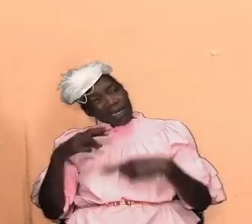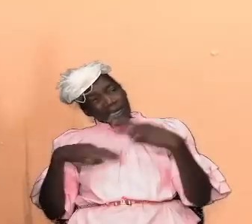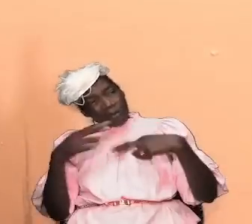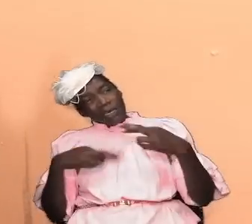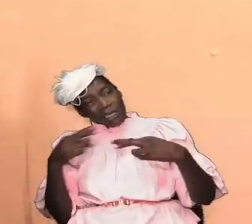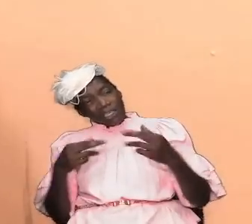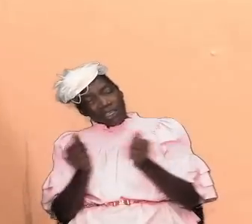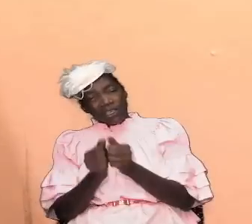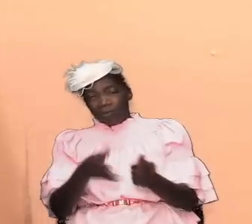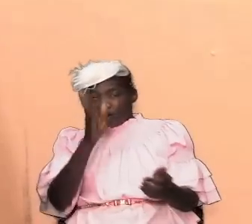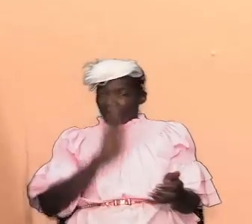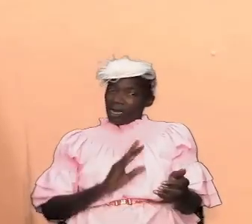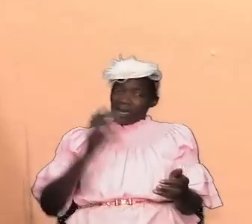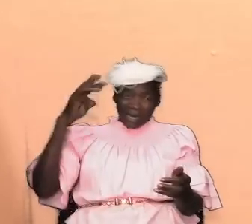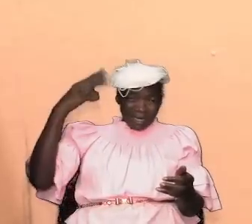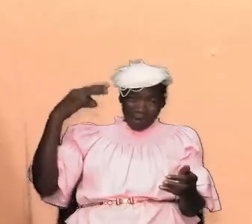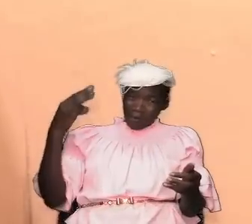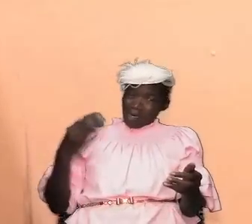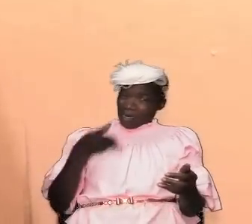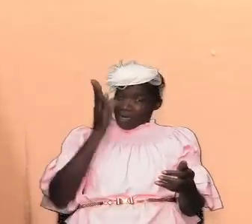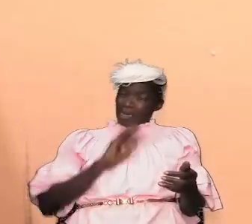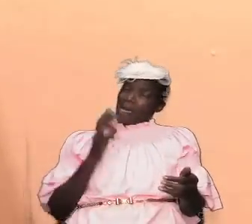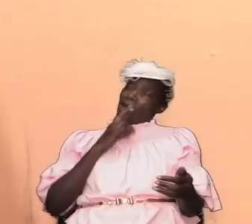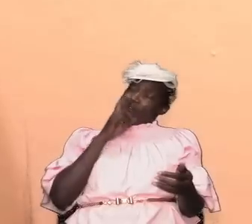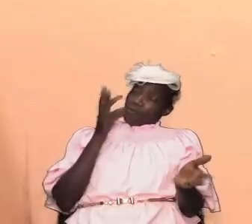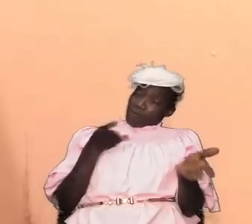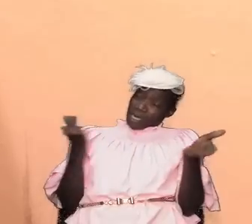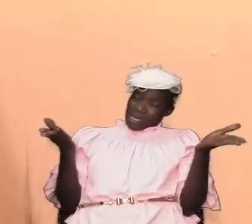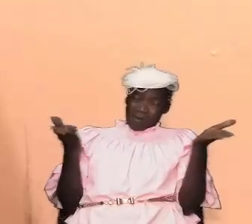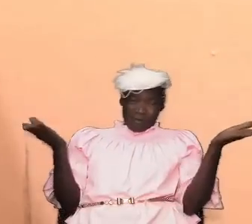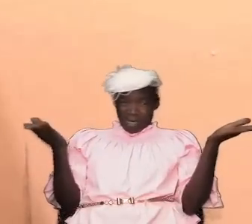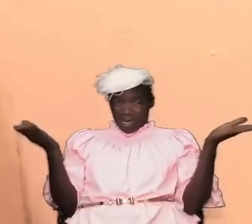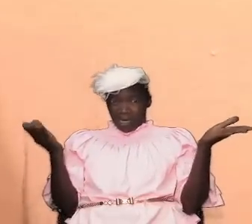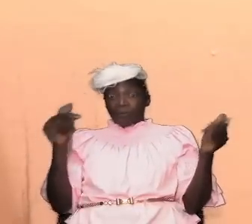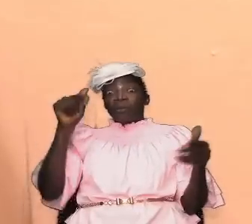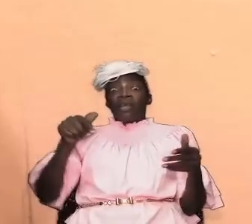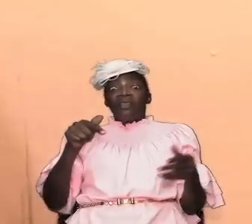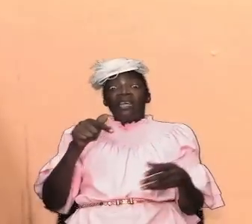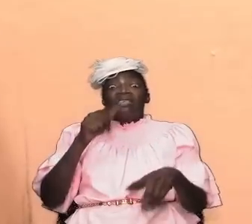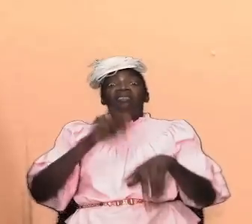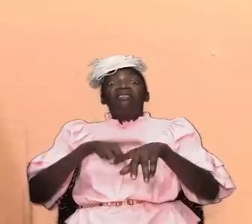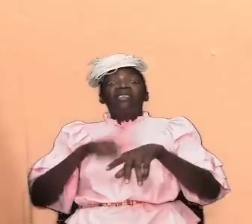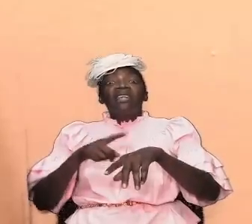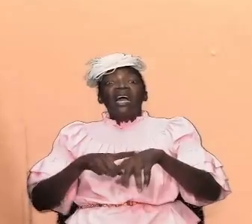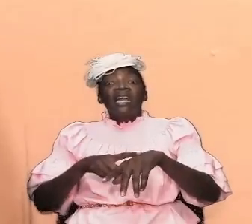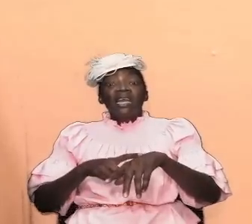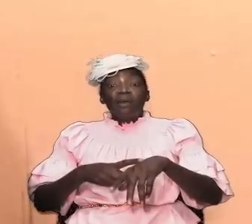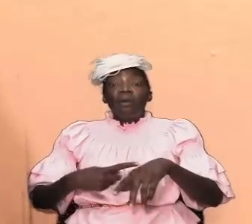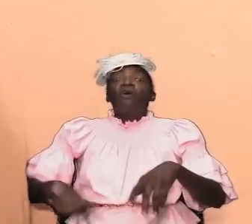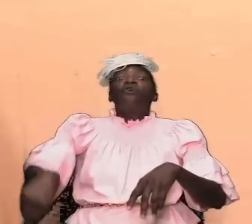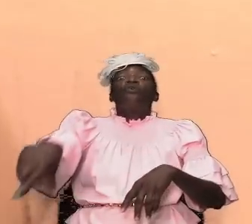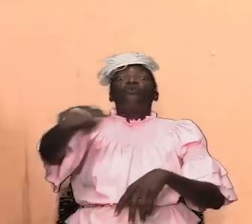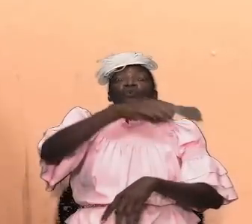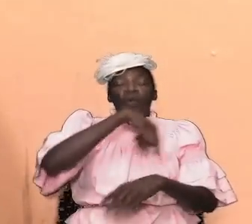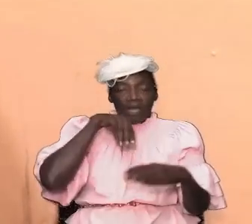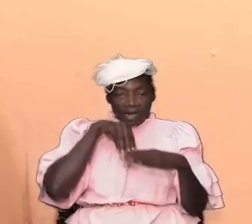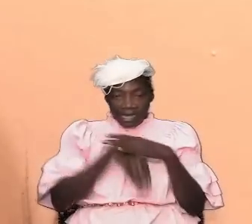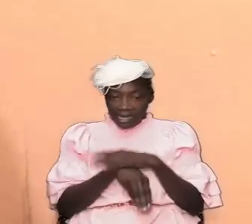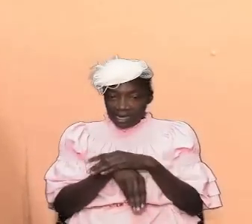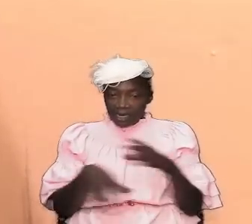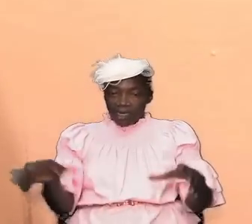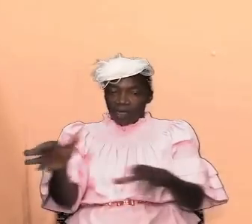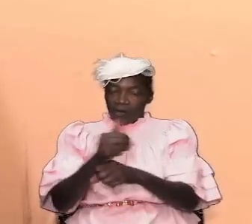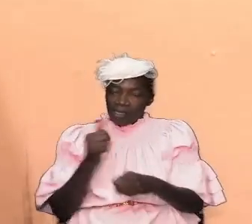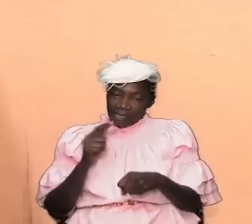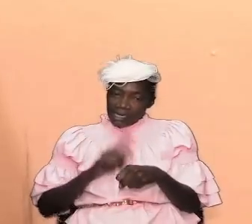wondering even if god is real this is the age that we are in and so we are going to take our time